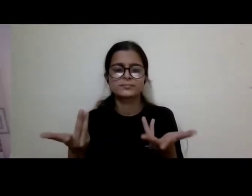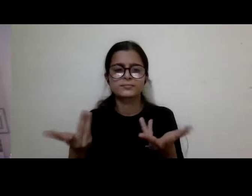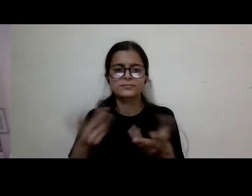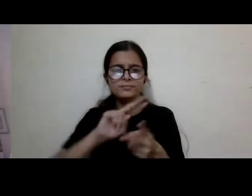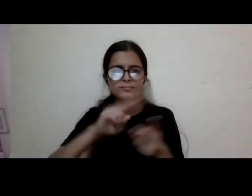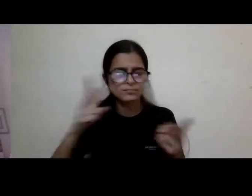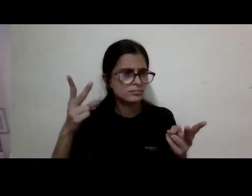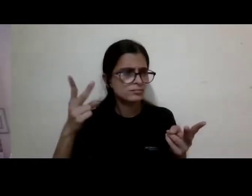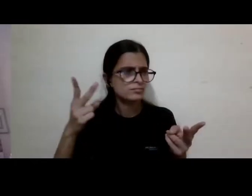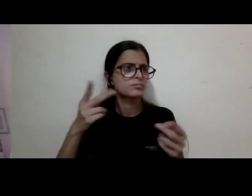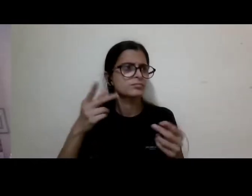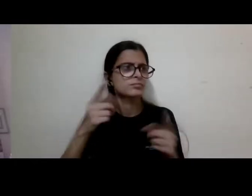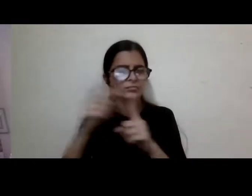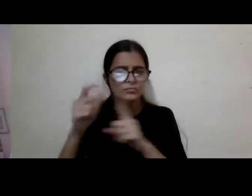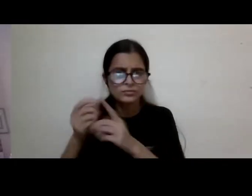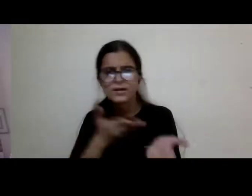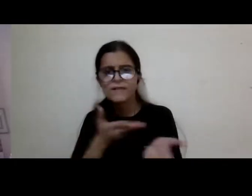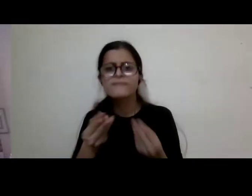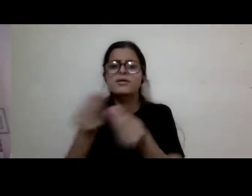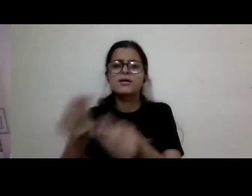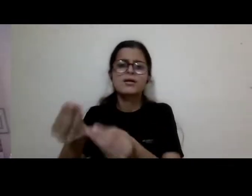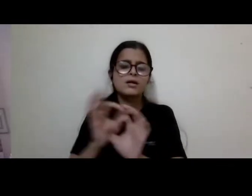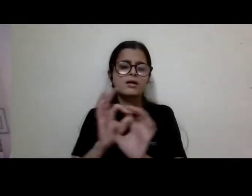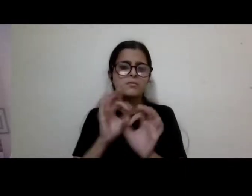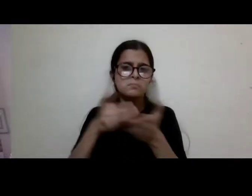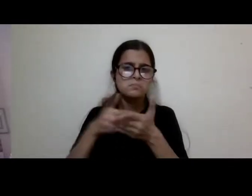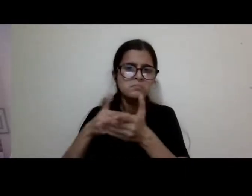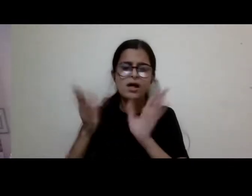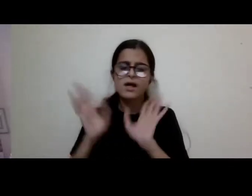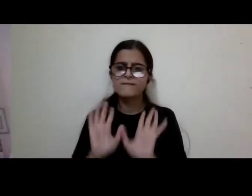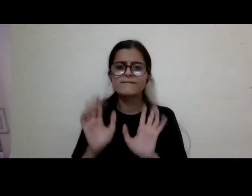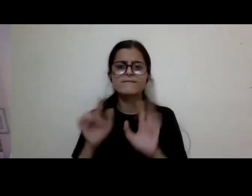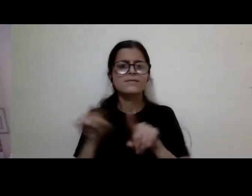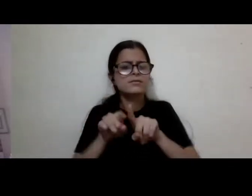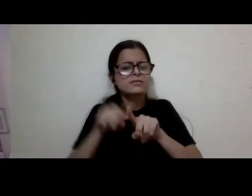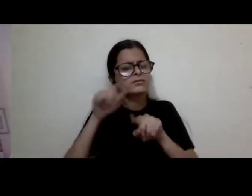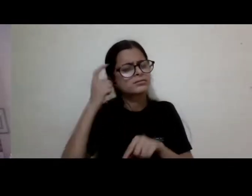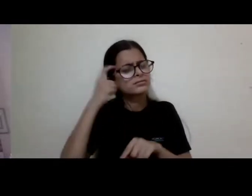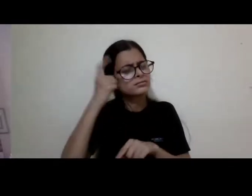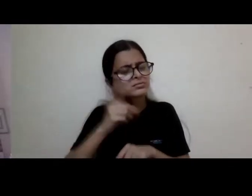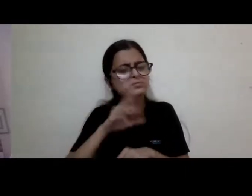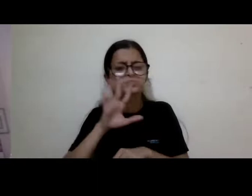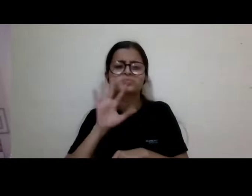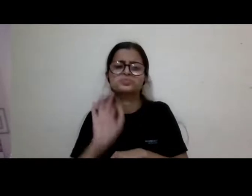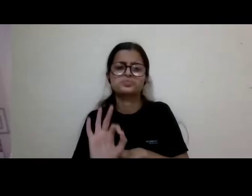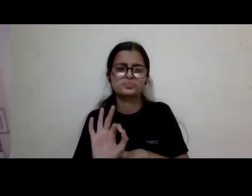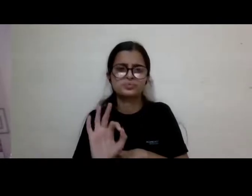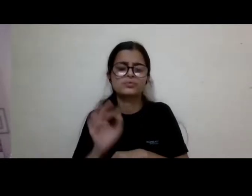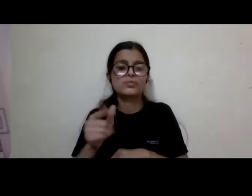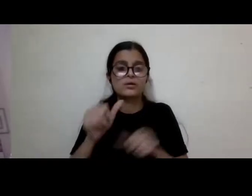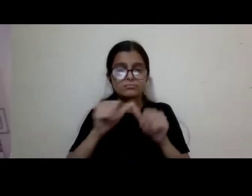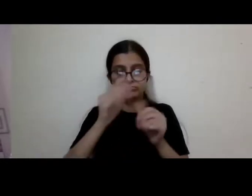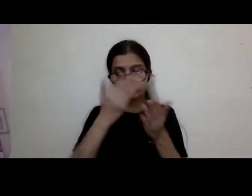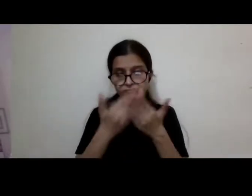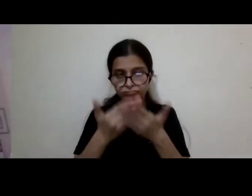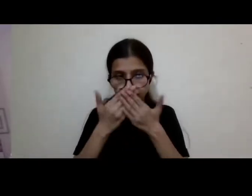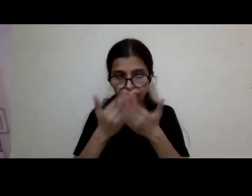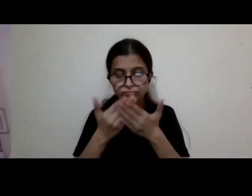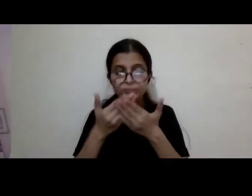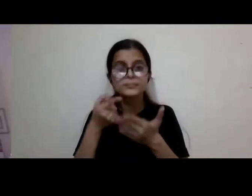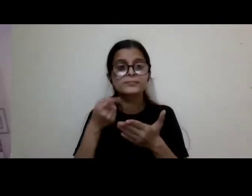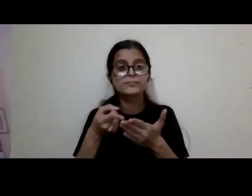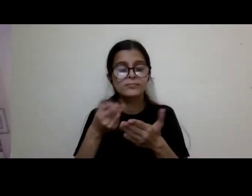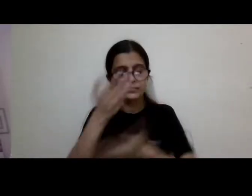lip service sort of way. Um, I think this is true for academics with who do disability